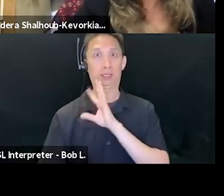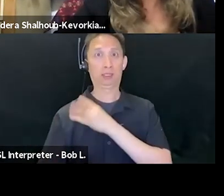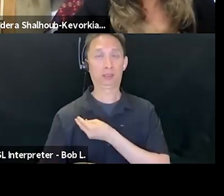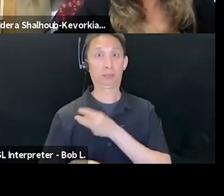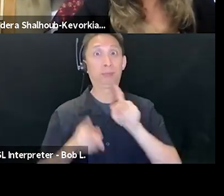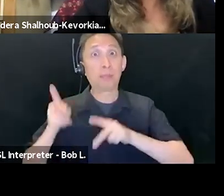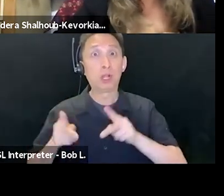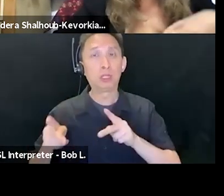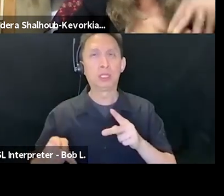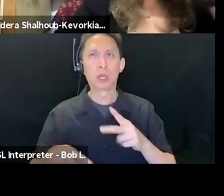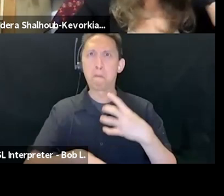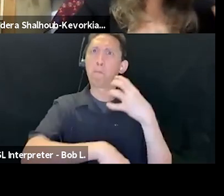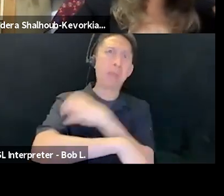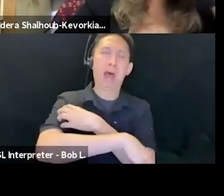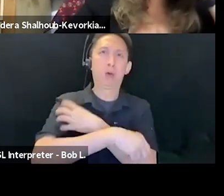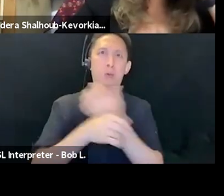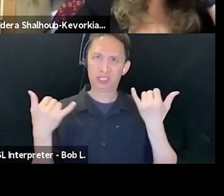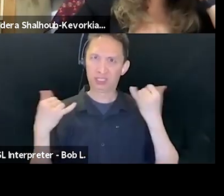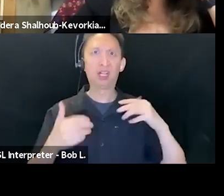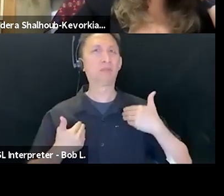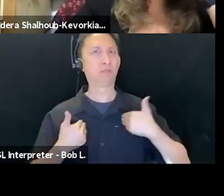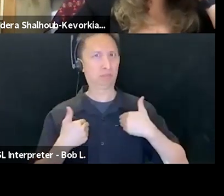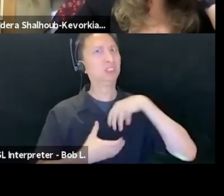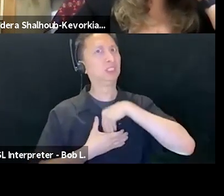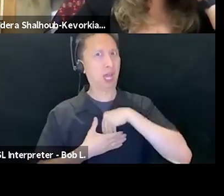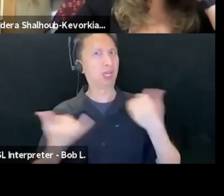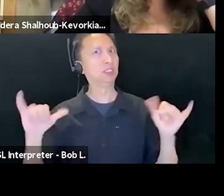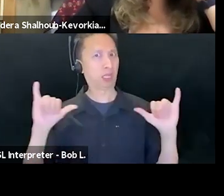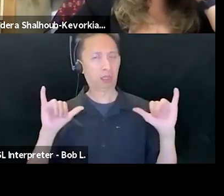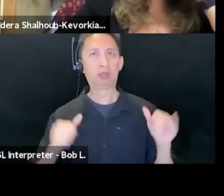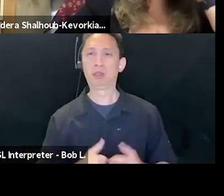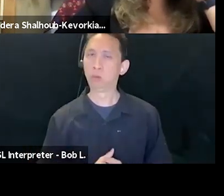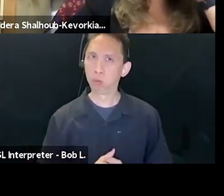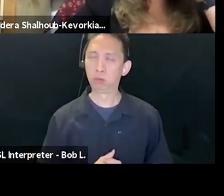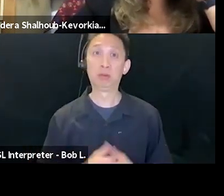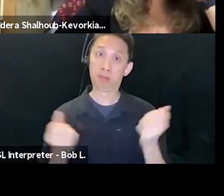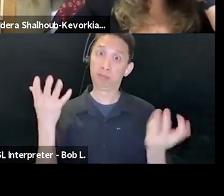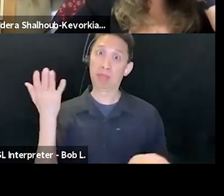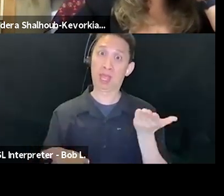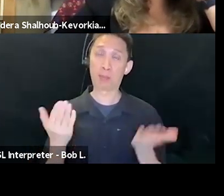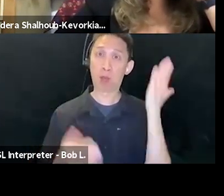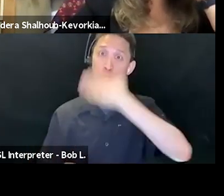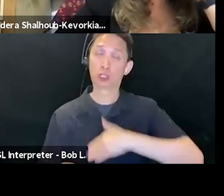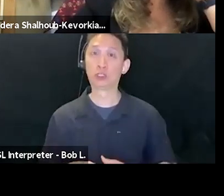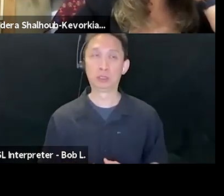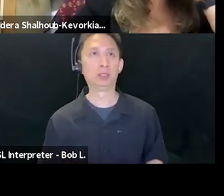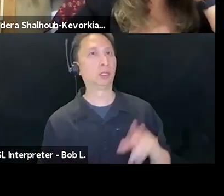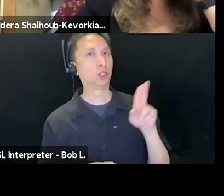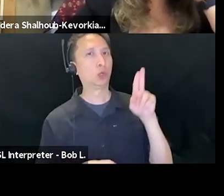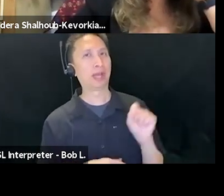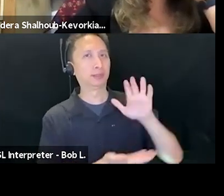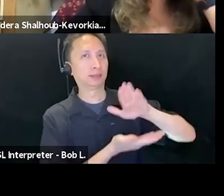have, that we've often overlooked. So, I mean, we're all familiar, especially in the US Academy these days. I mean,